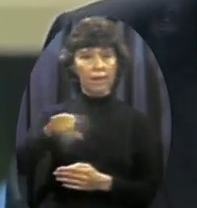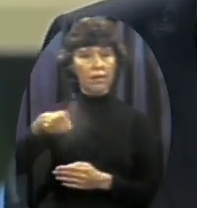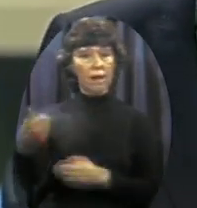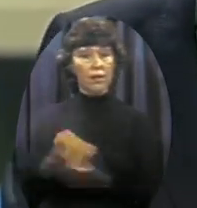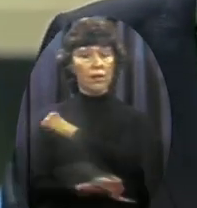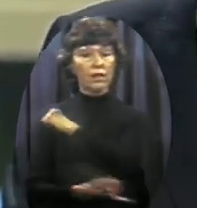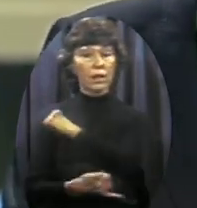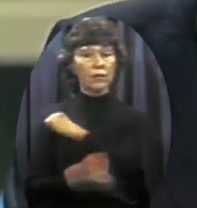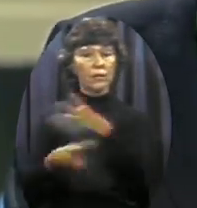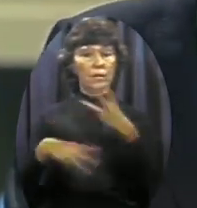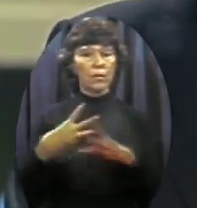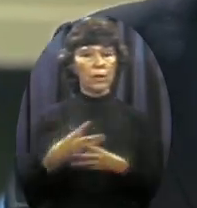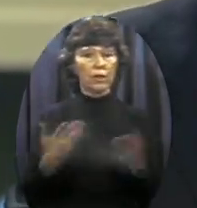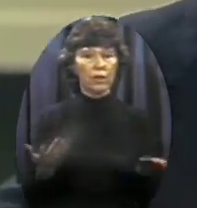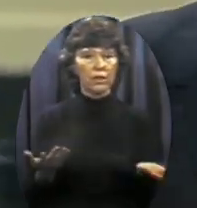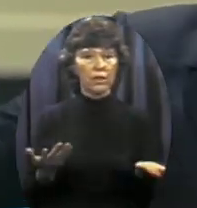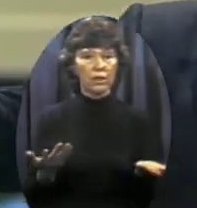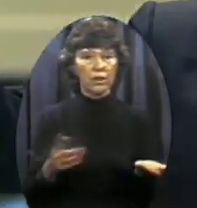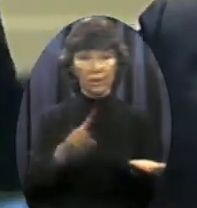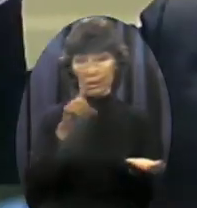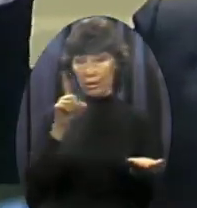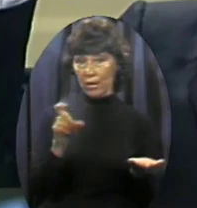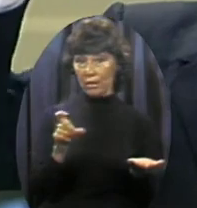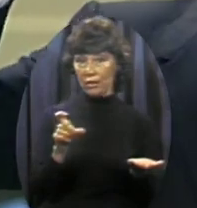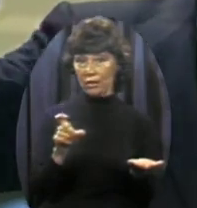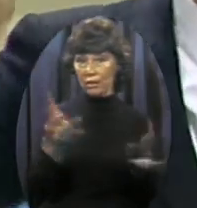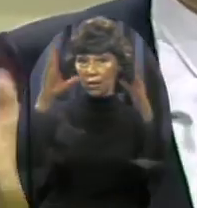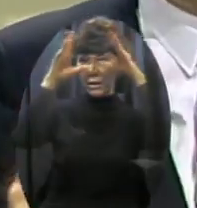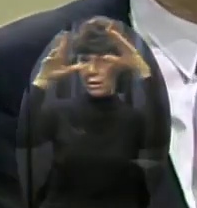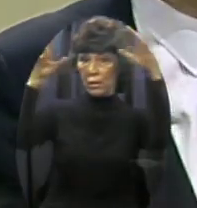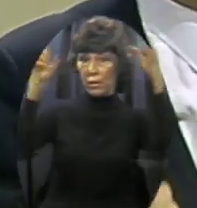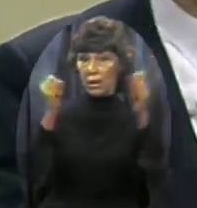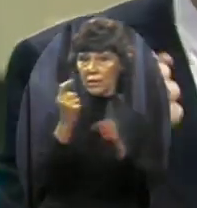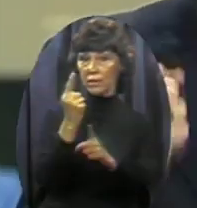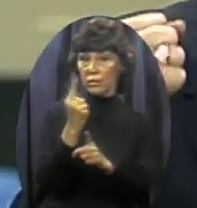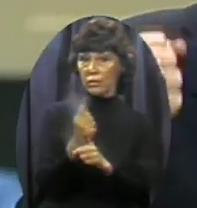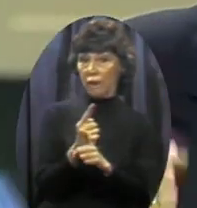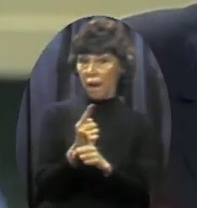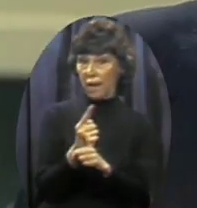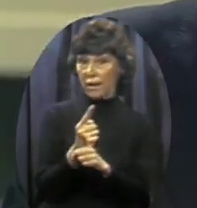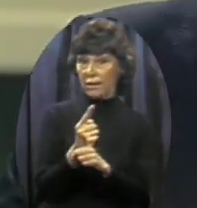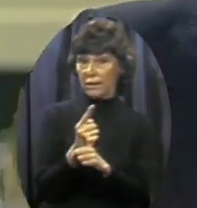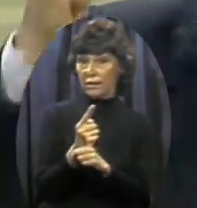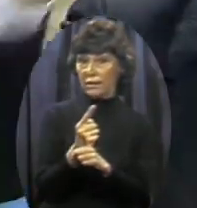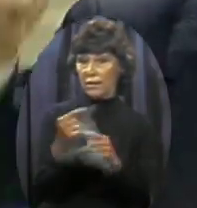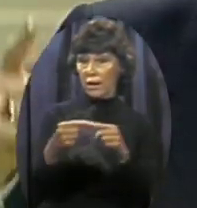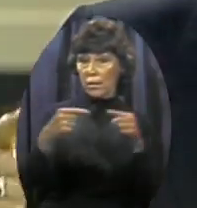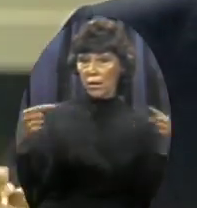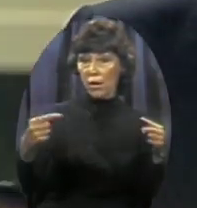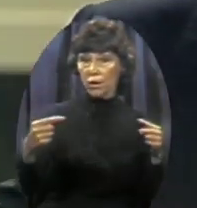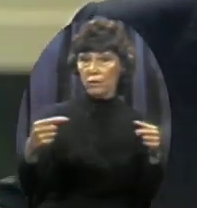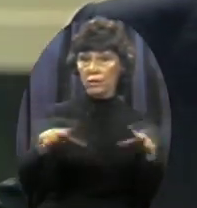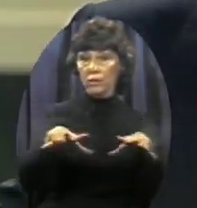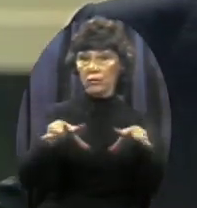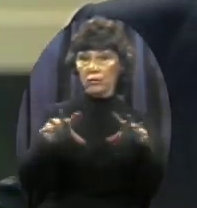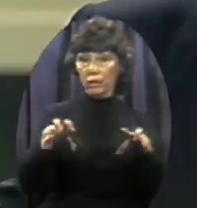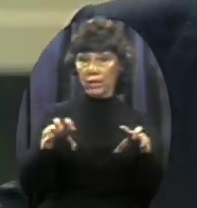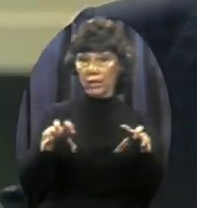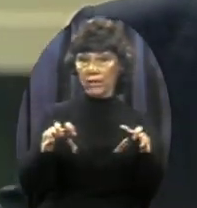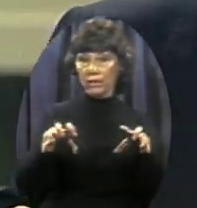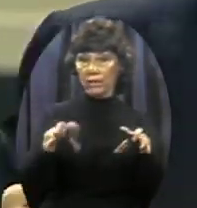asked Is the President right In being against an immediate freeze That would lock us into inferiority Of course the President's right